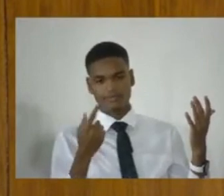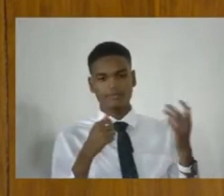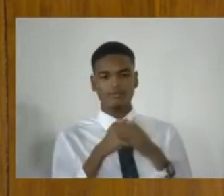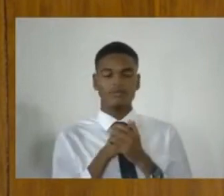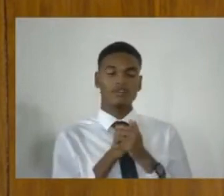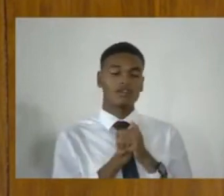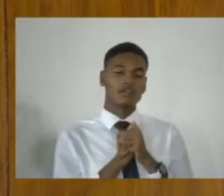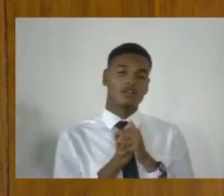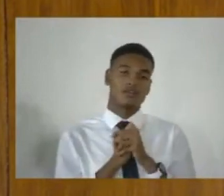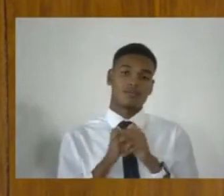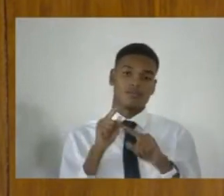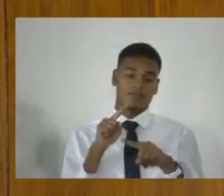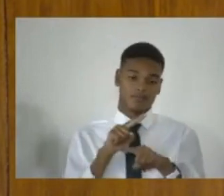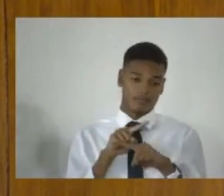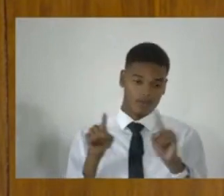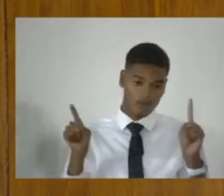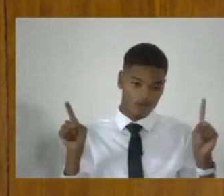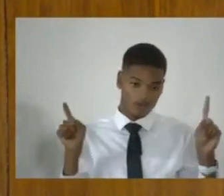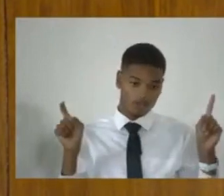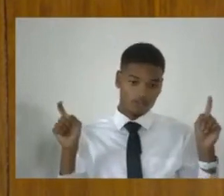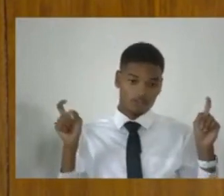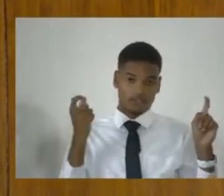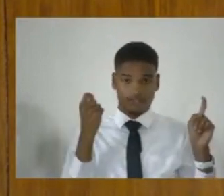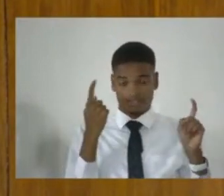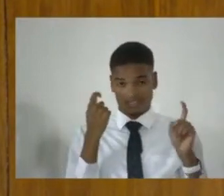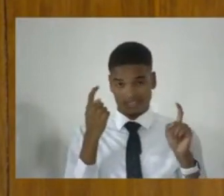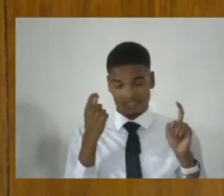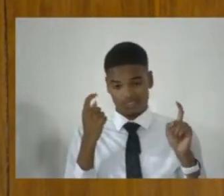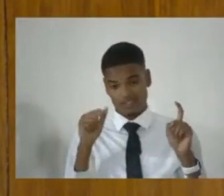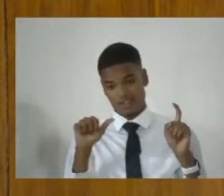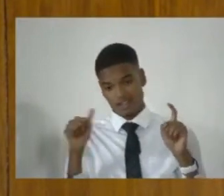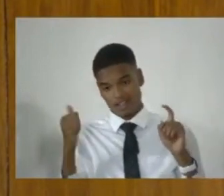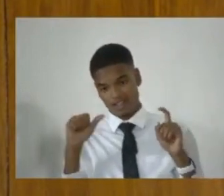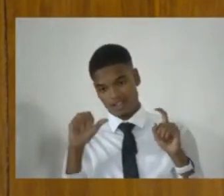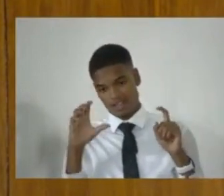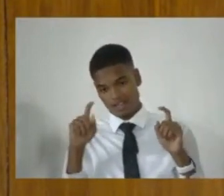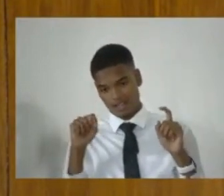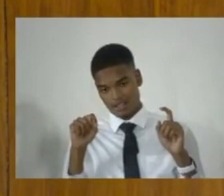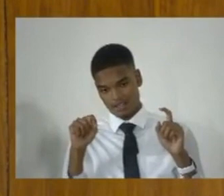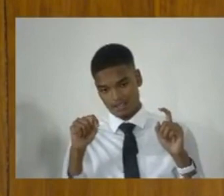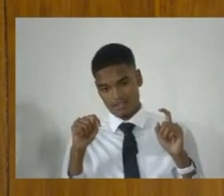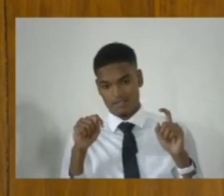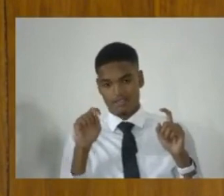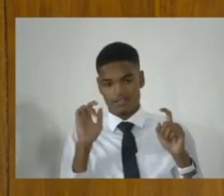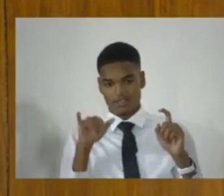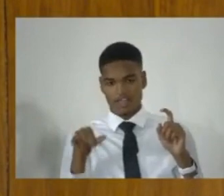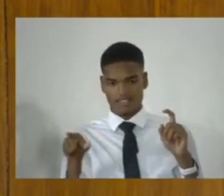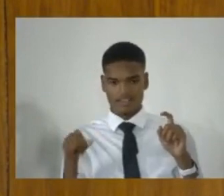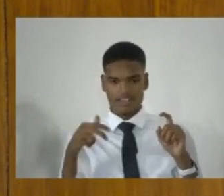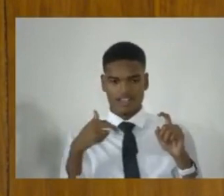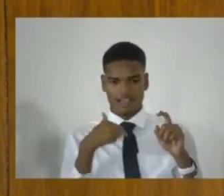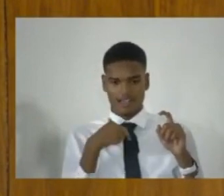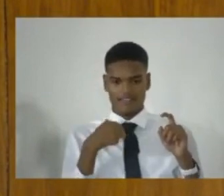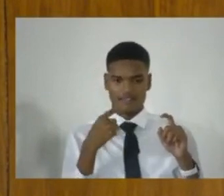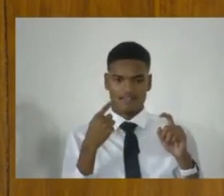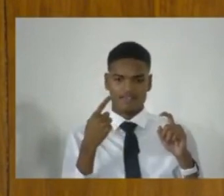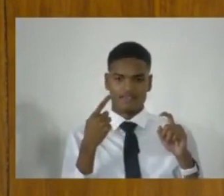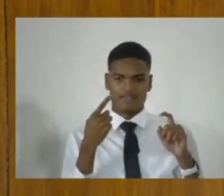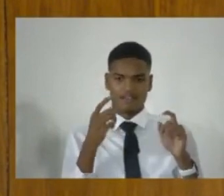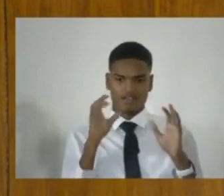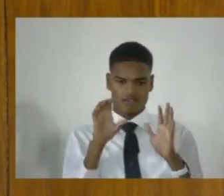But the extradition act amendment doesn't make an extradition offense out of some of those,